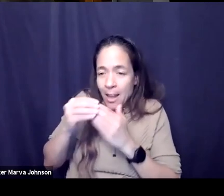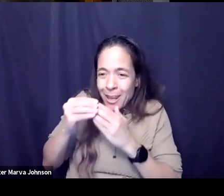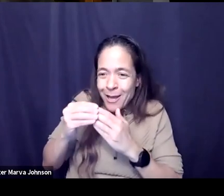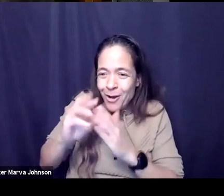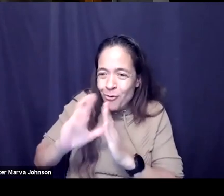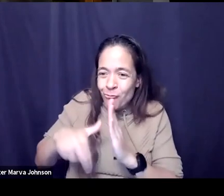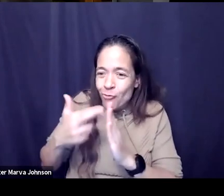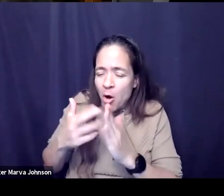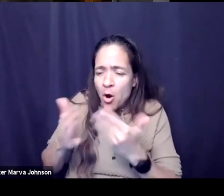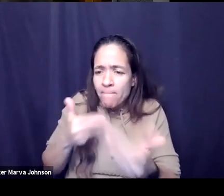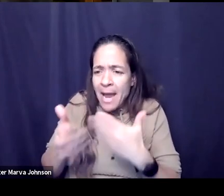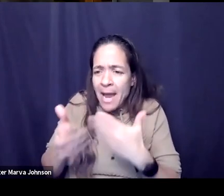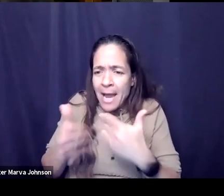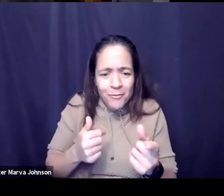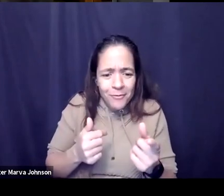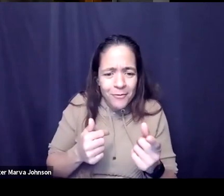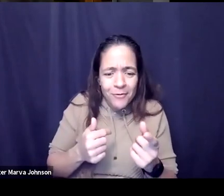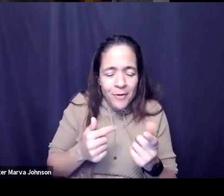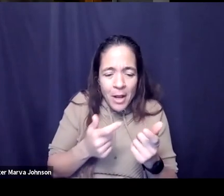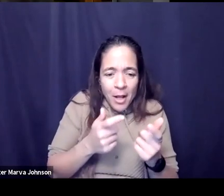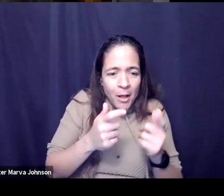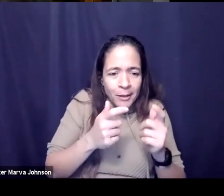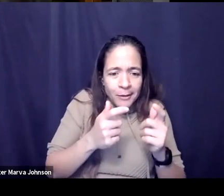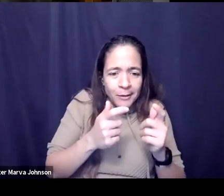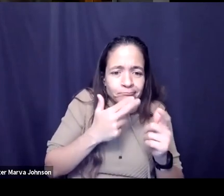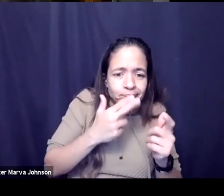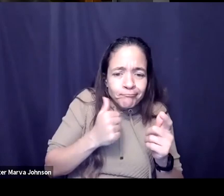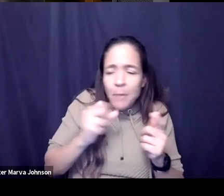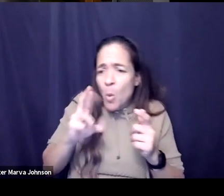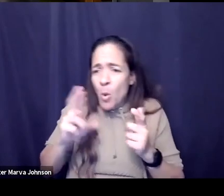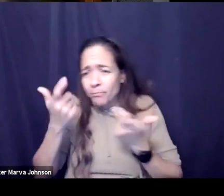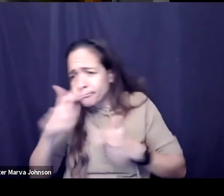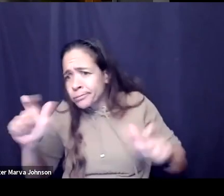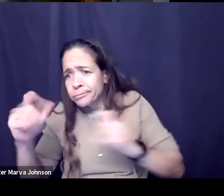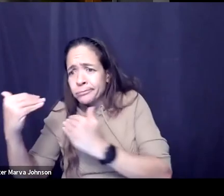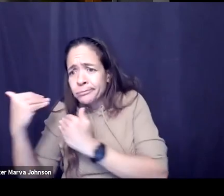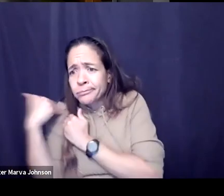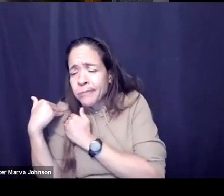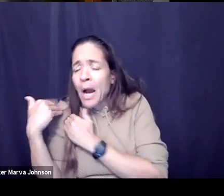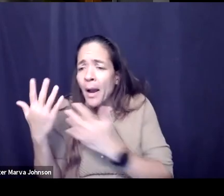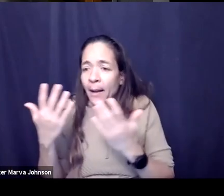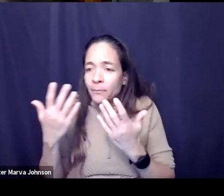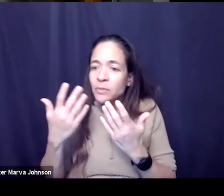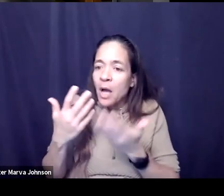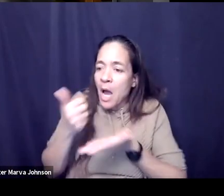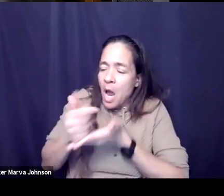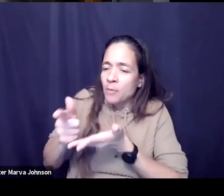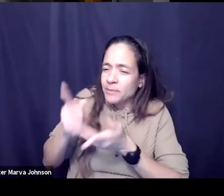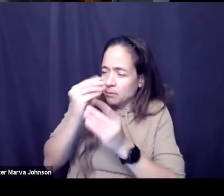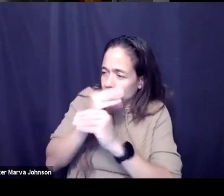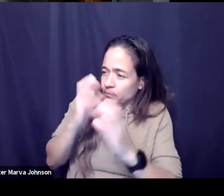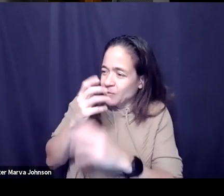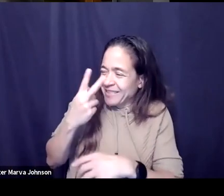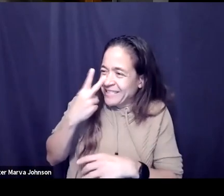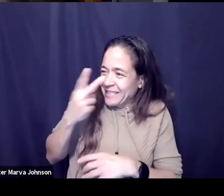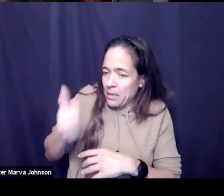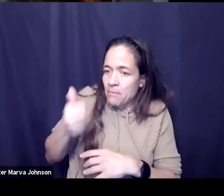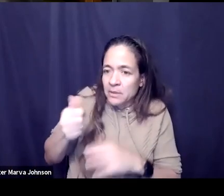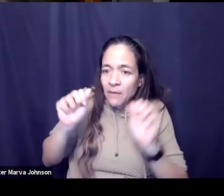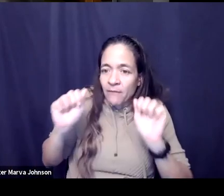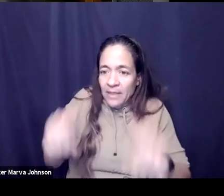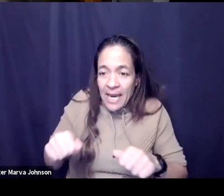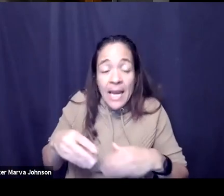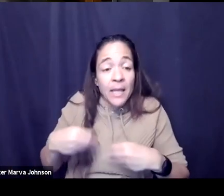do more than they were doing before you know that gives them a bit of that the right balance of structure and freedom